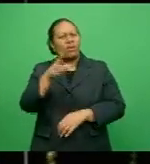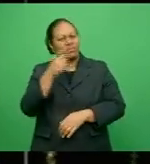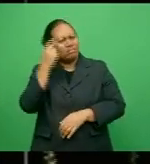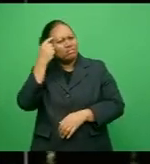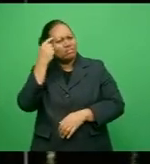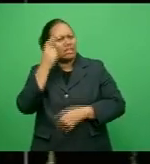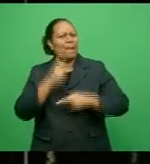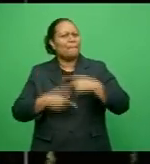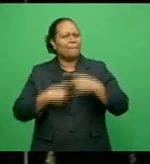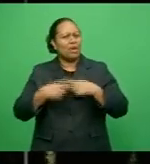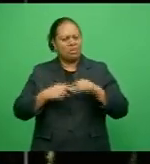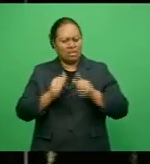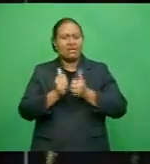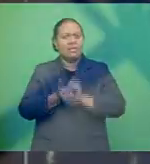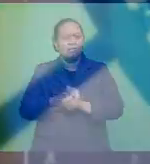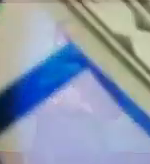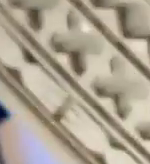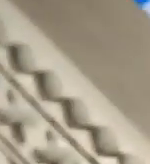tournaments help young players